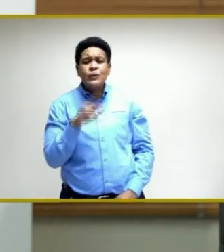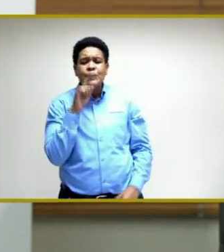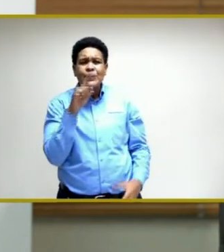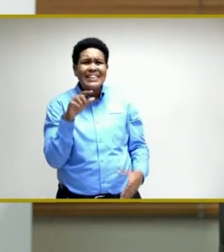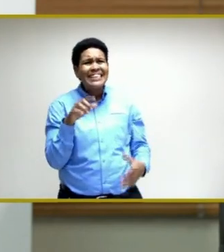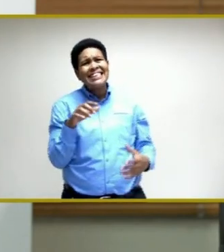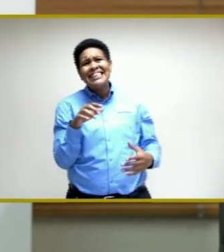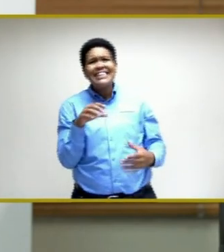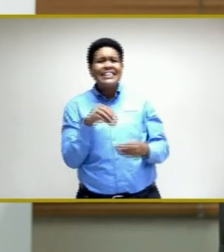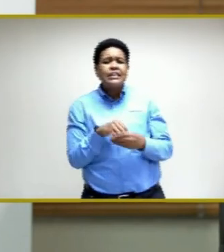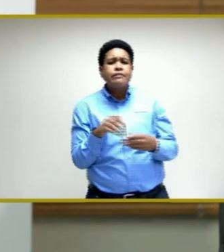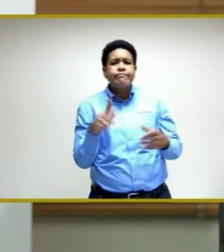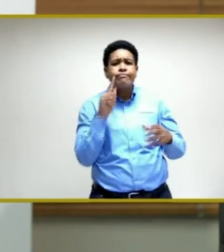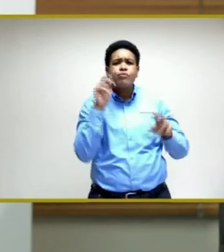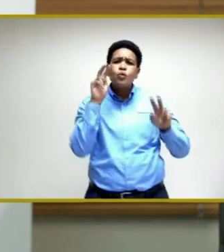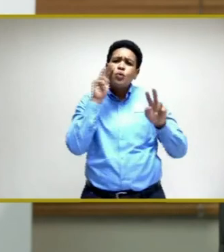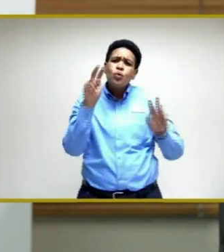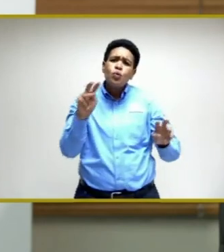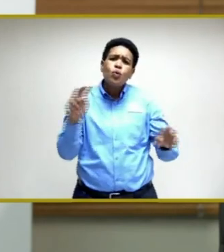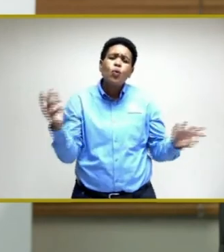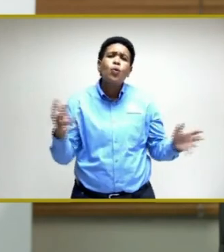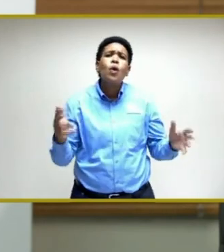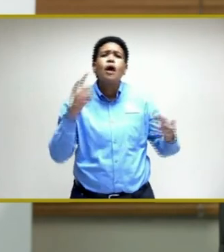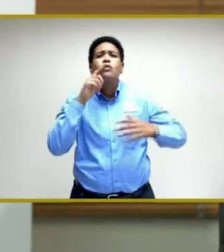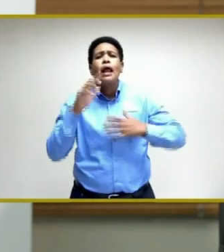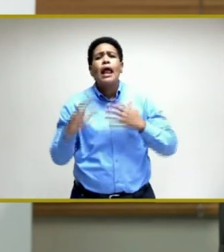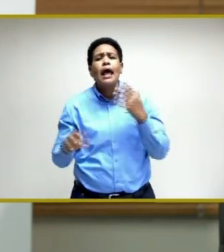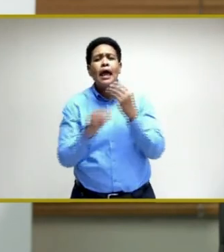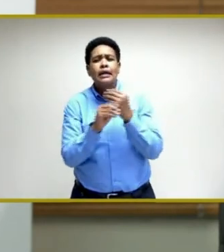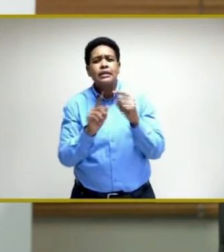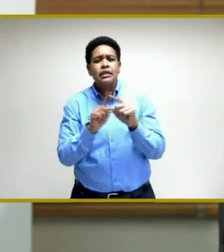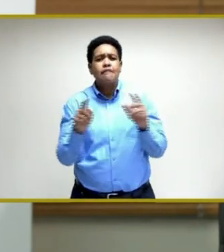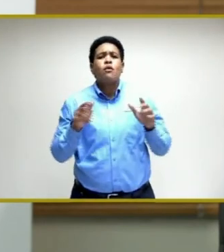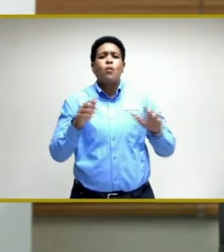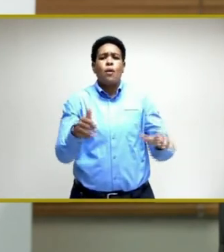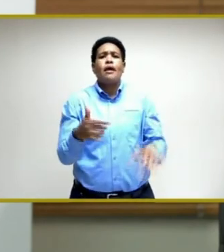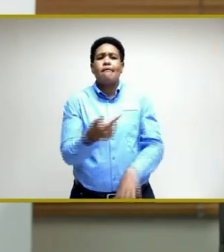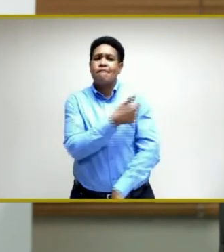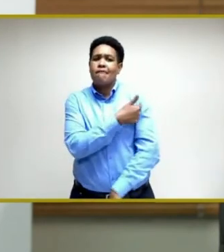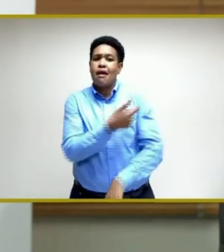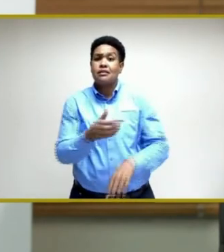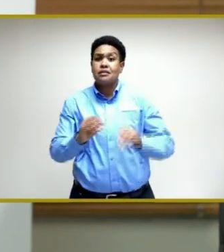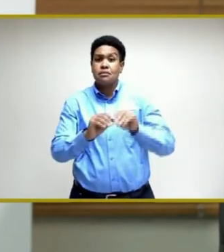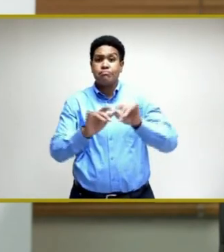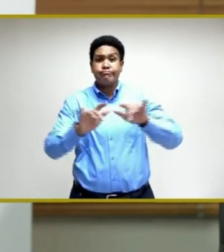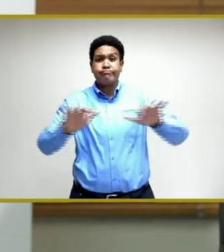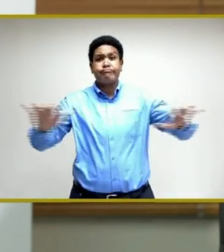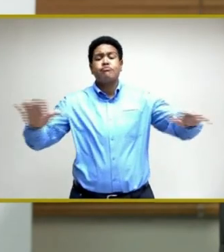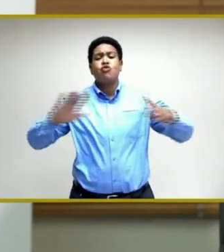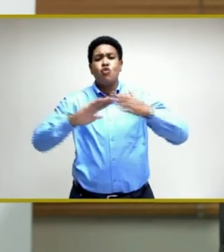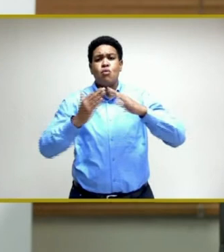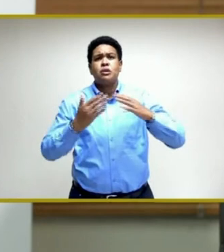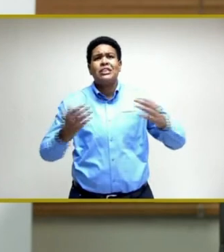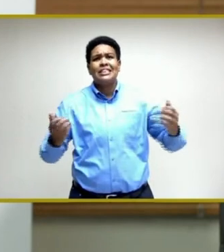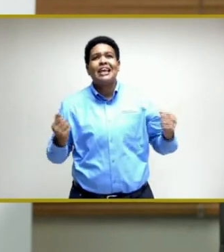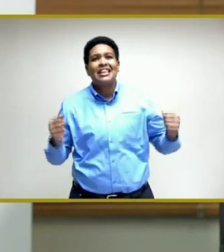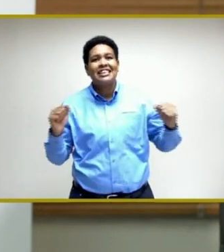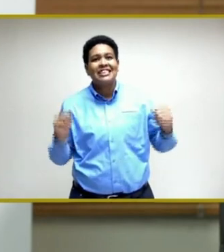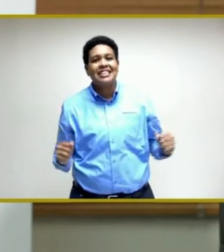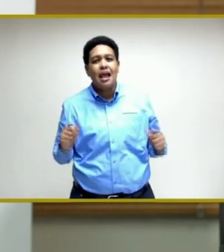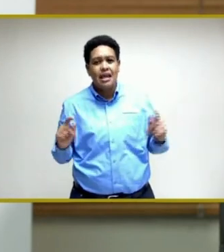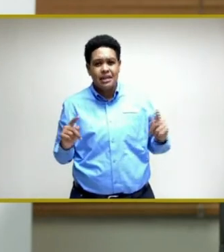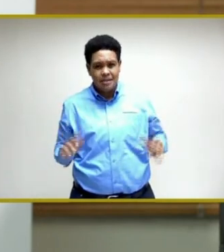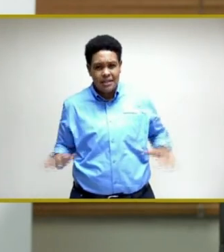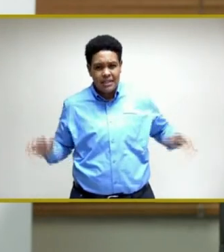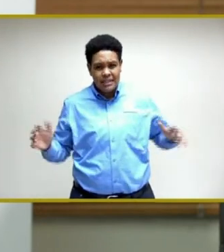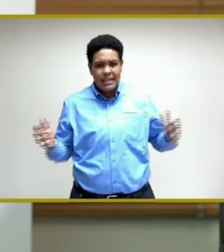to look at additional ways to get vaccines out into the communities, to the population, and